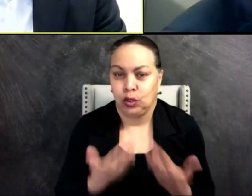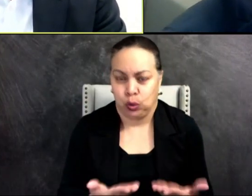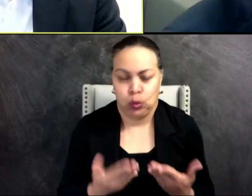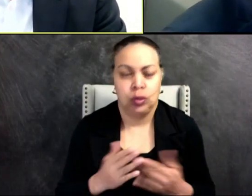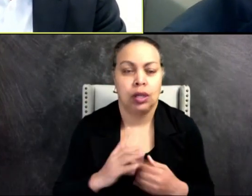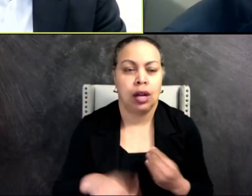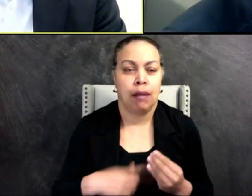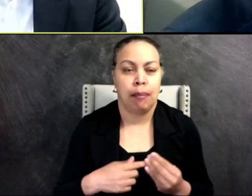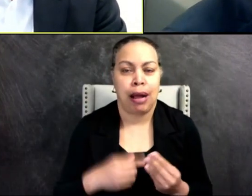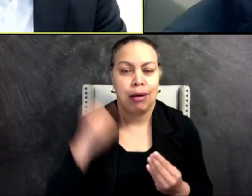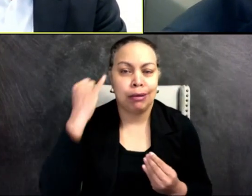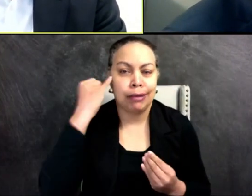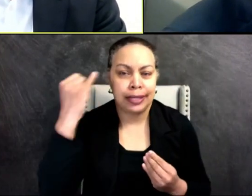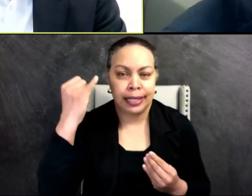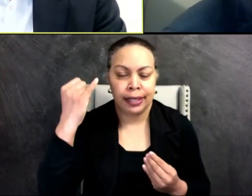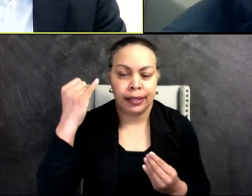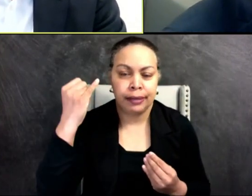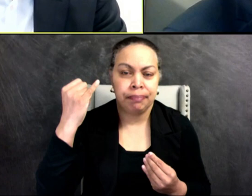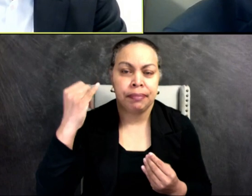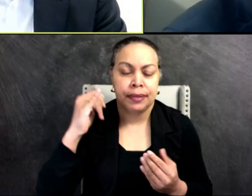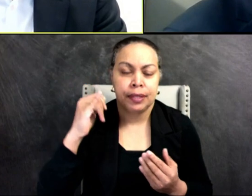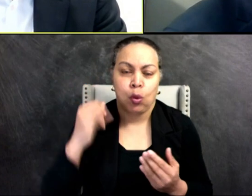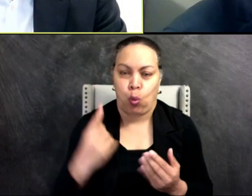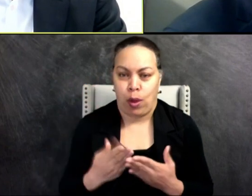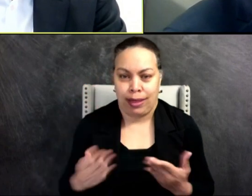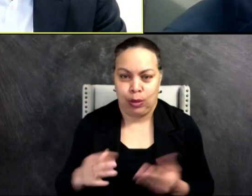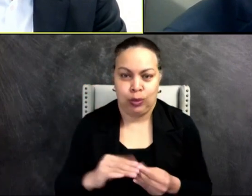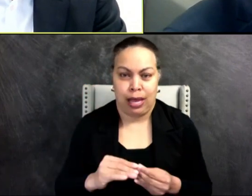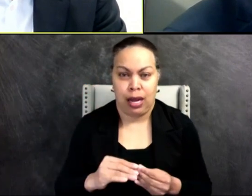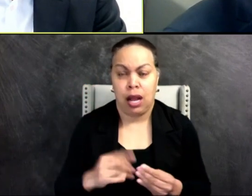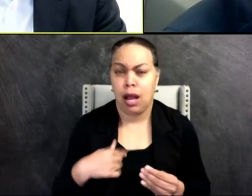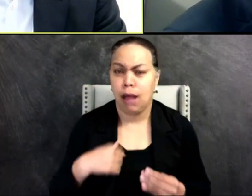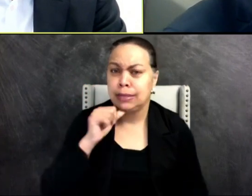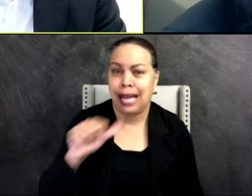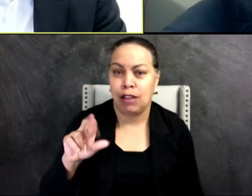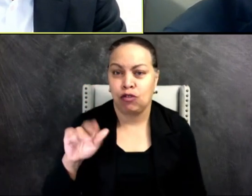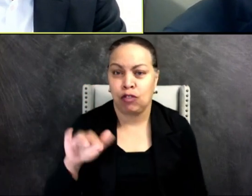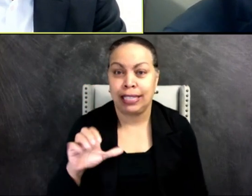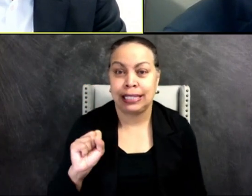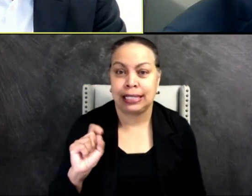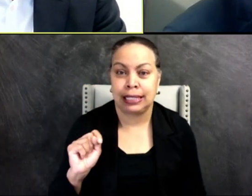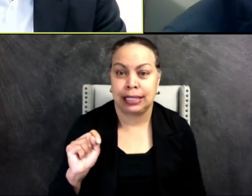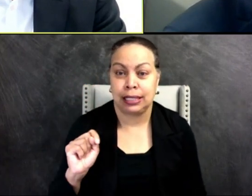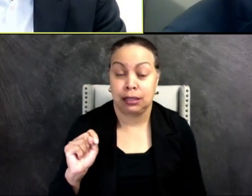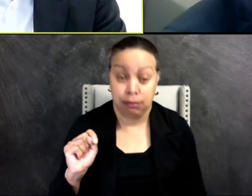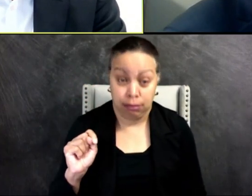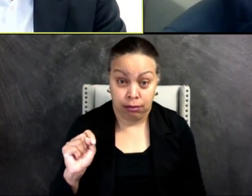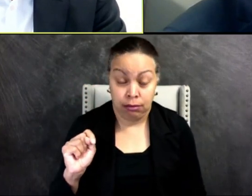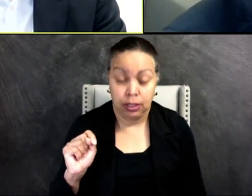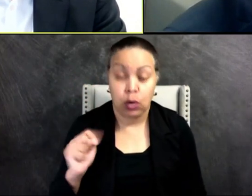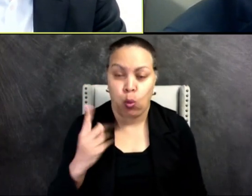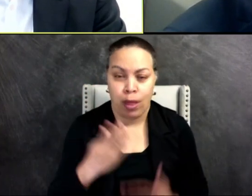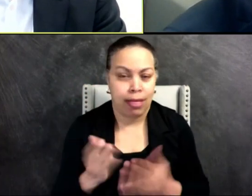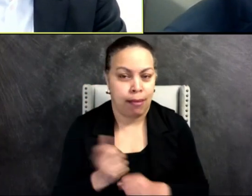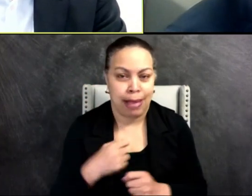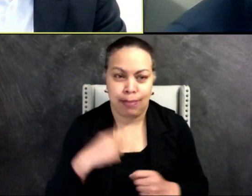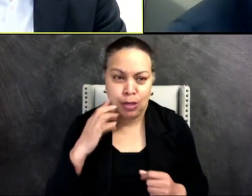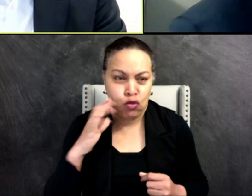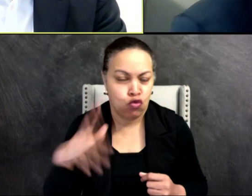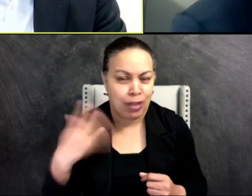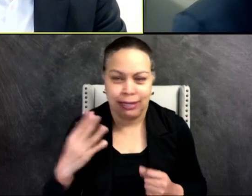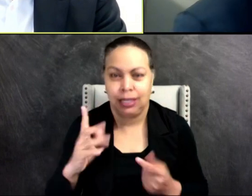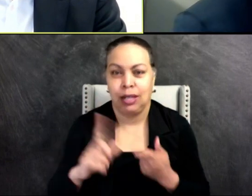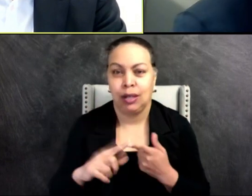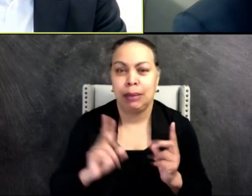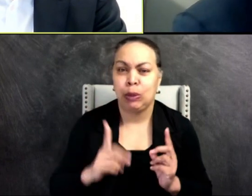this whole notion, one, that you said that you're not racist. Because I think that there's a conversation. One of the things that drives me crazy as civil rights activists is when